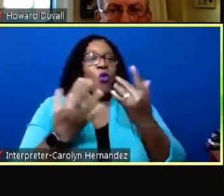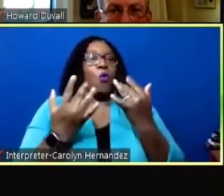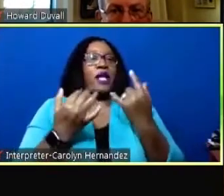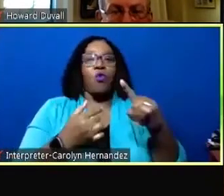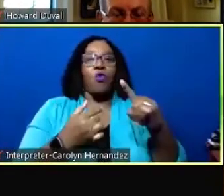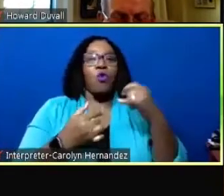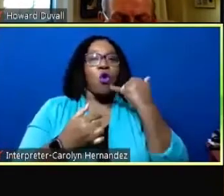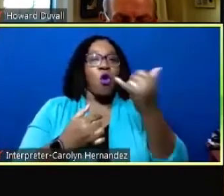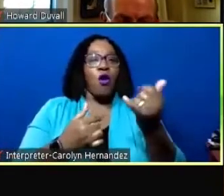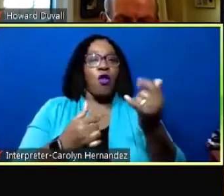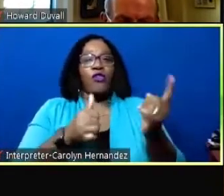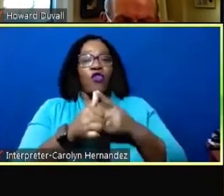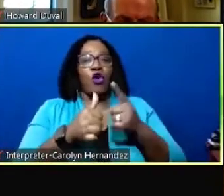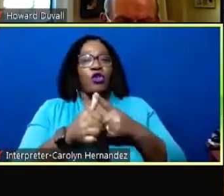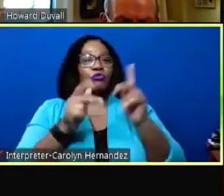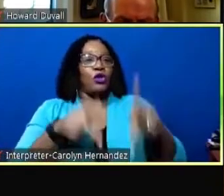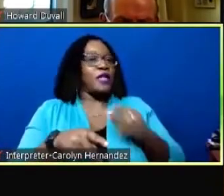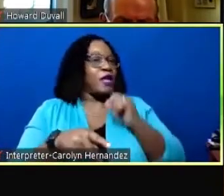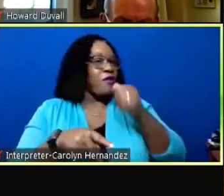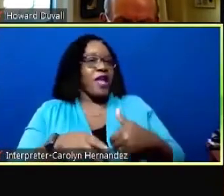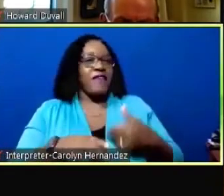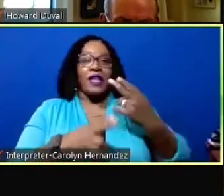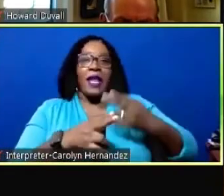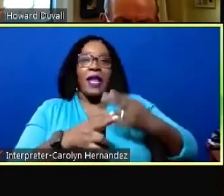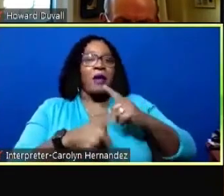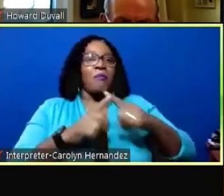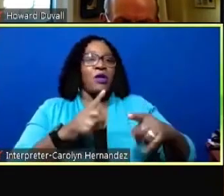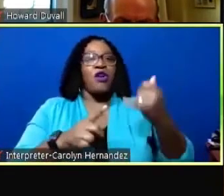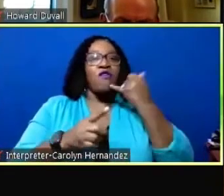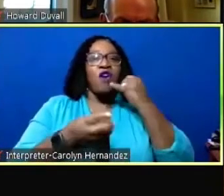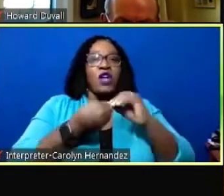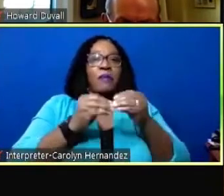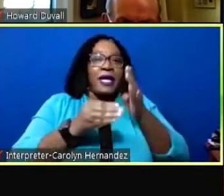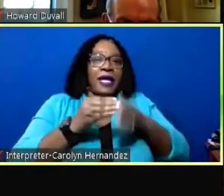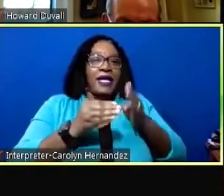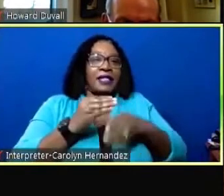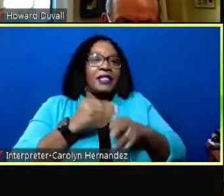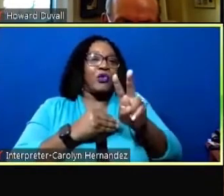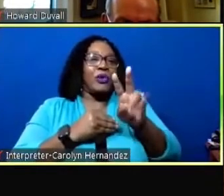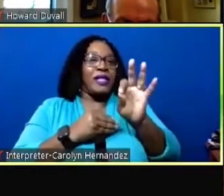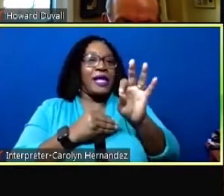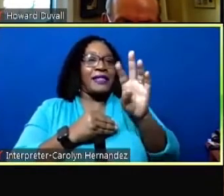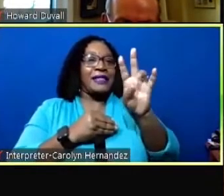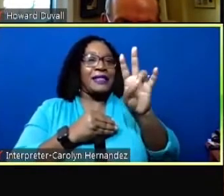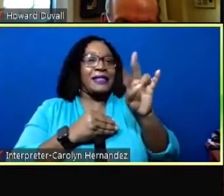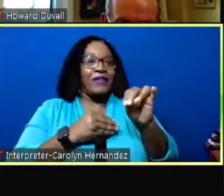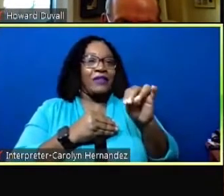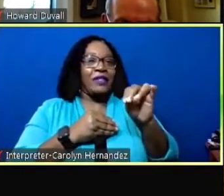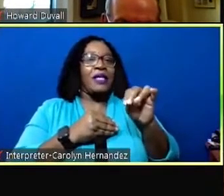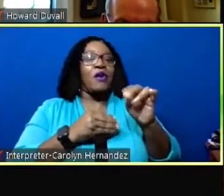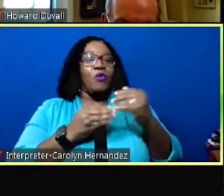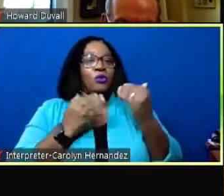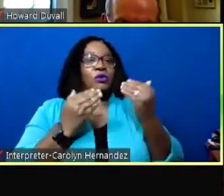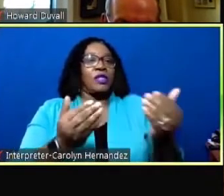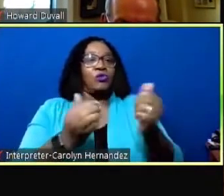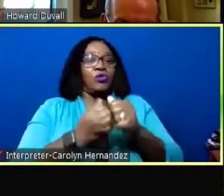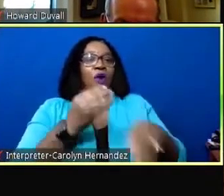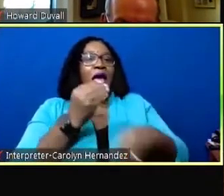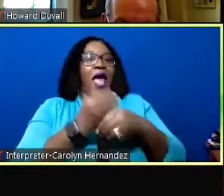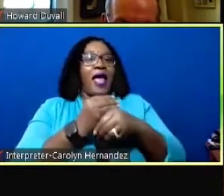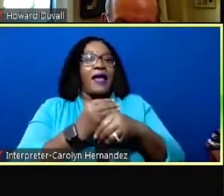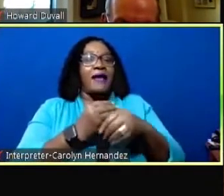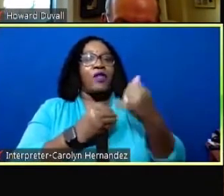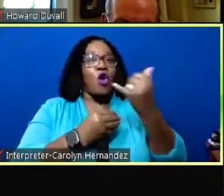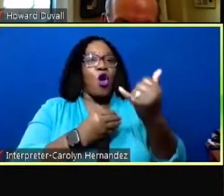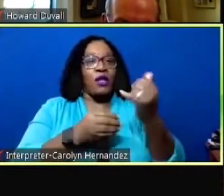the first individual i do not have a name but your phone number ends in 2970 we will proceed to add the caller